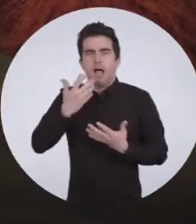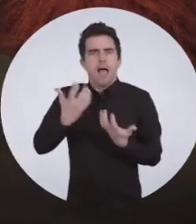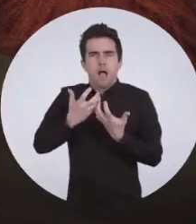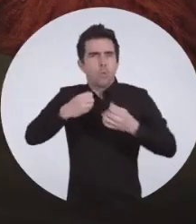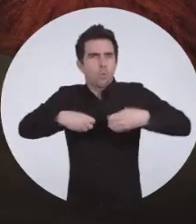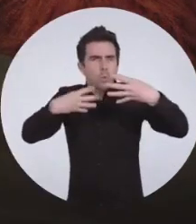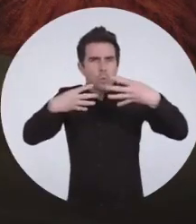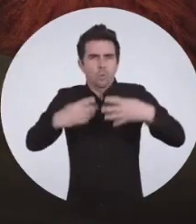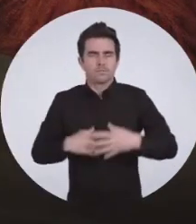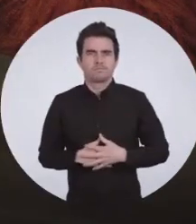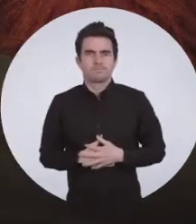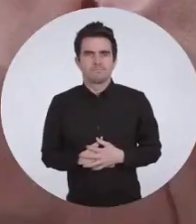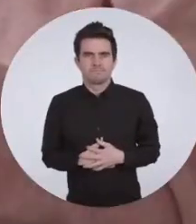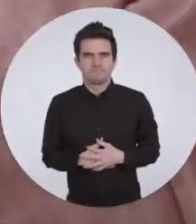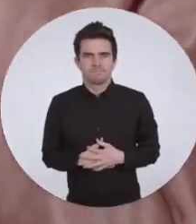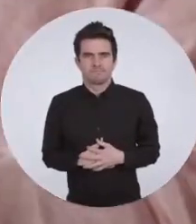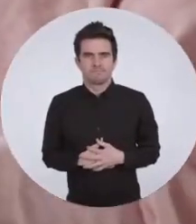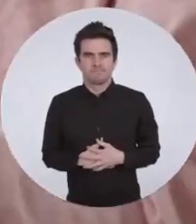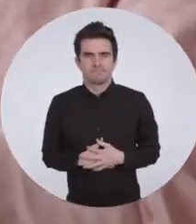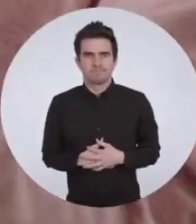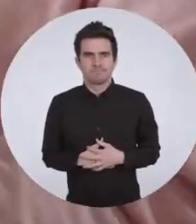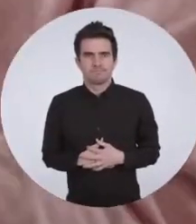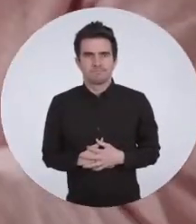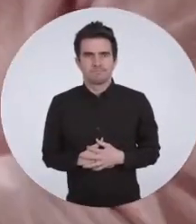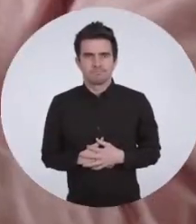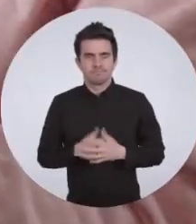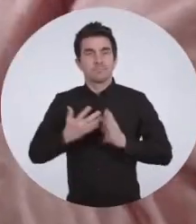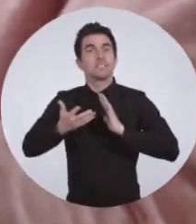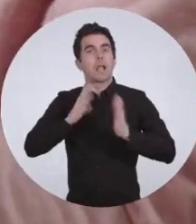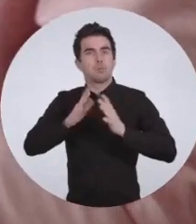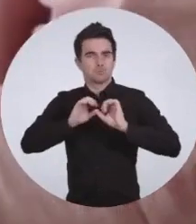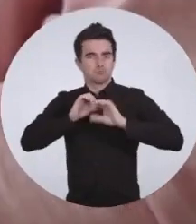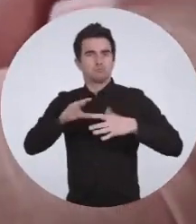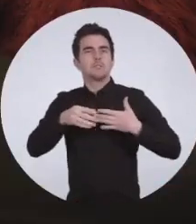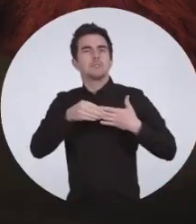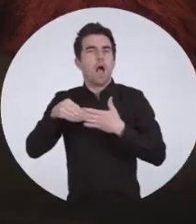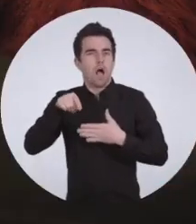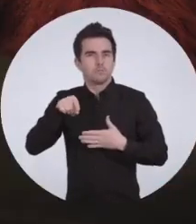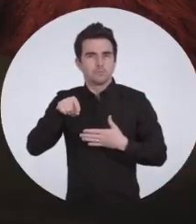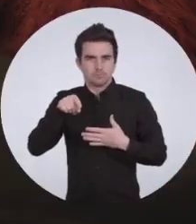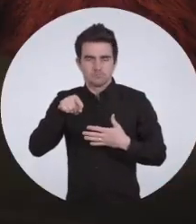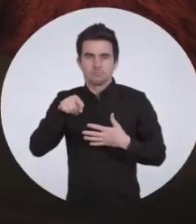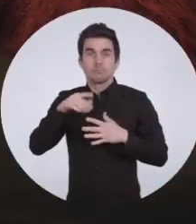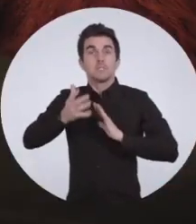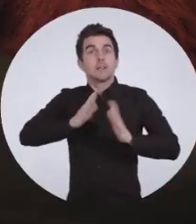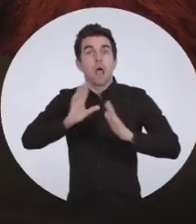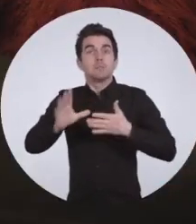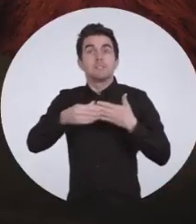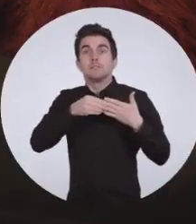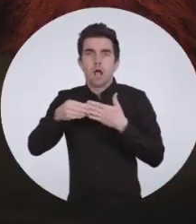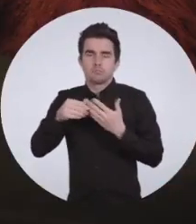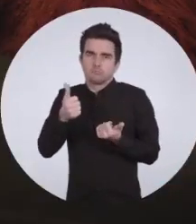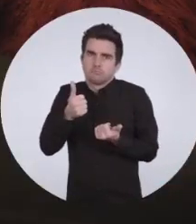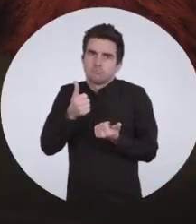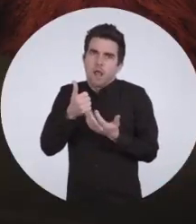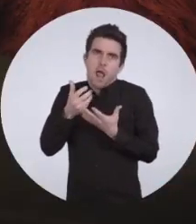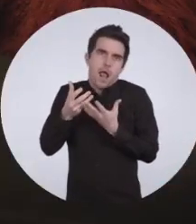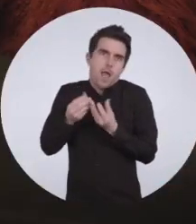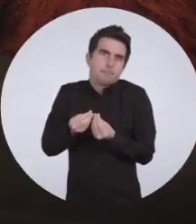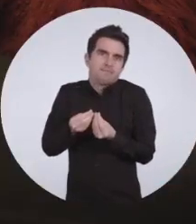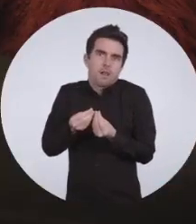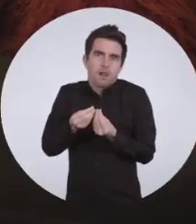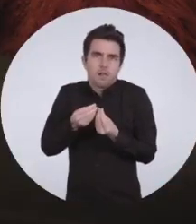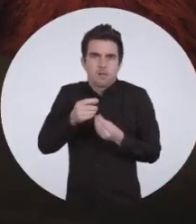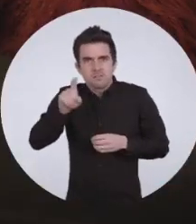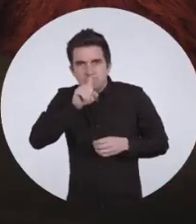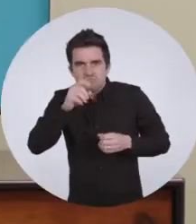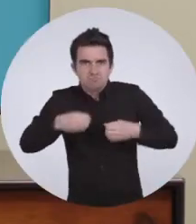let's go through the menu features. Sign Language Guide. Sign Language Guide is a really helpful feature to browse